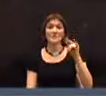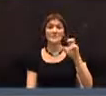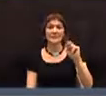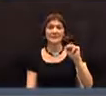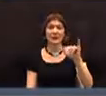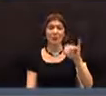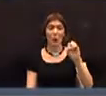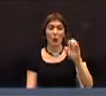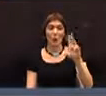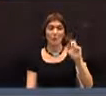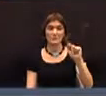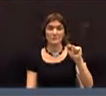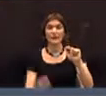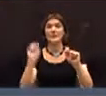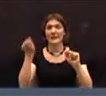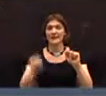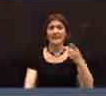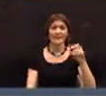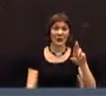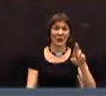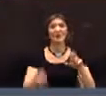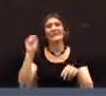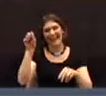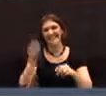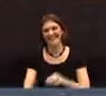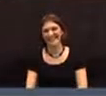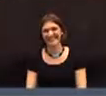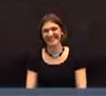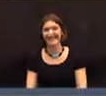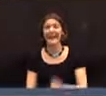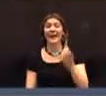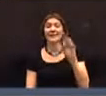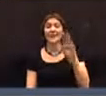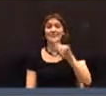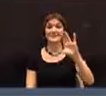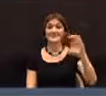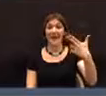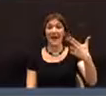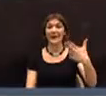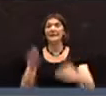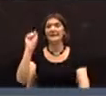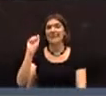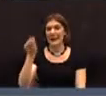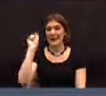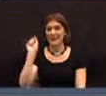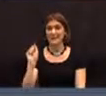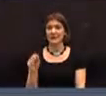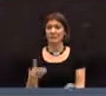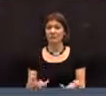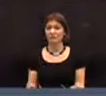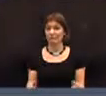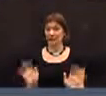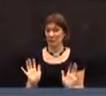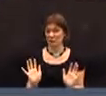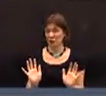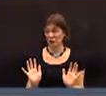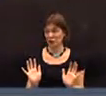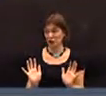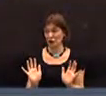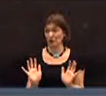Yost. Yes. Peter Yost. Yes. And Deborah Zak. Yes. Okay.